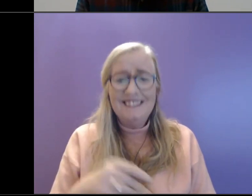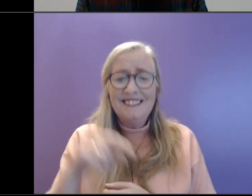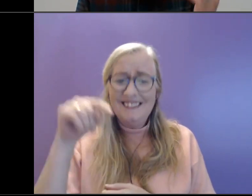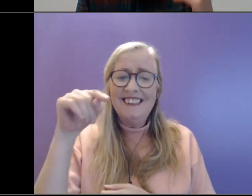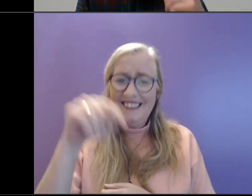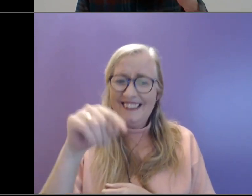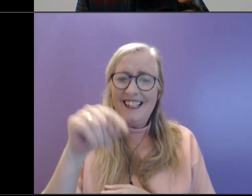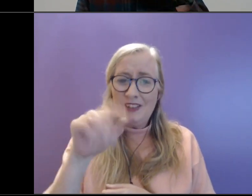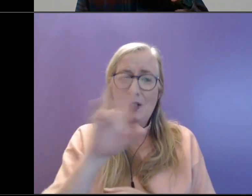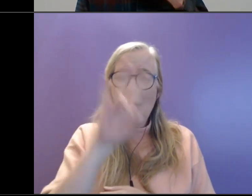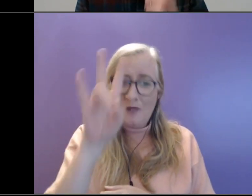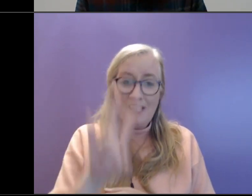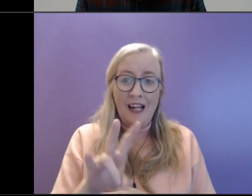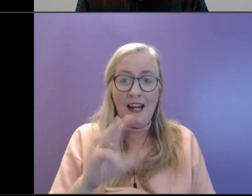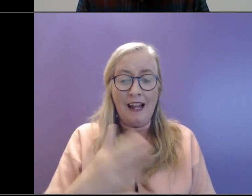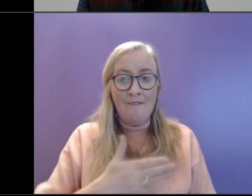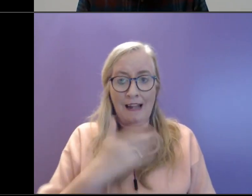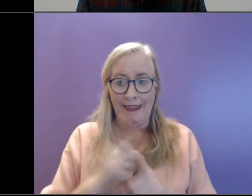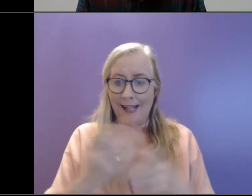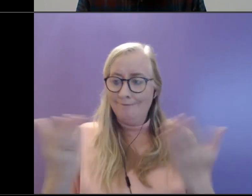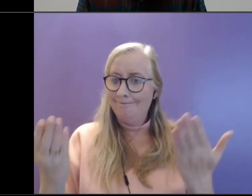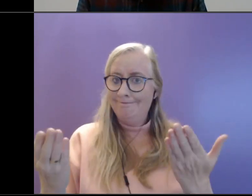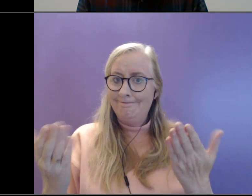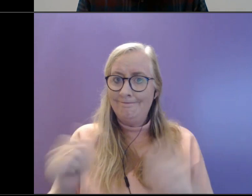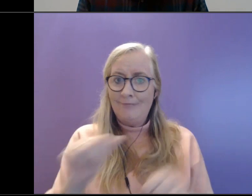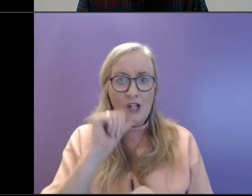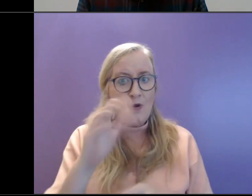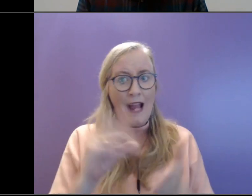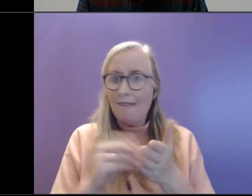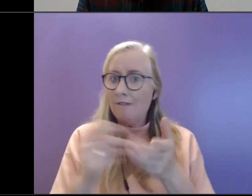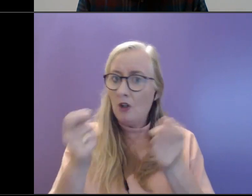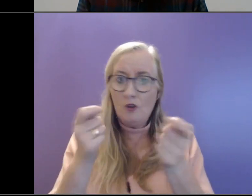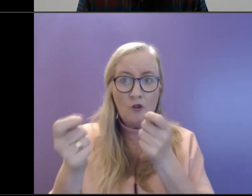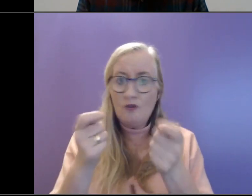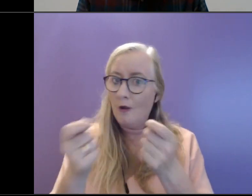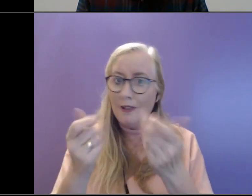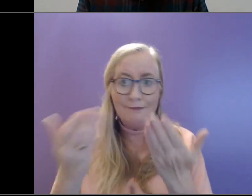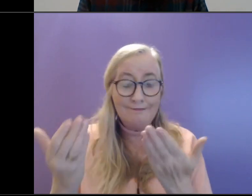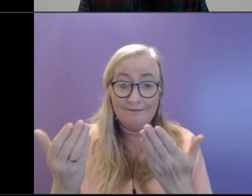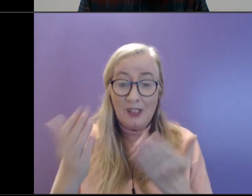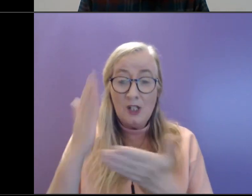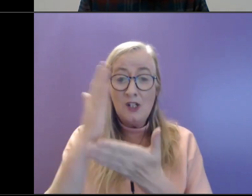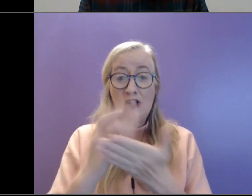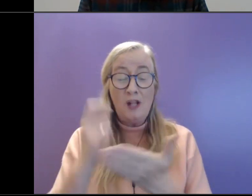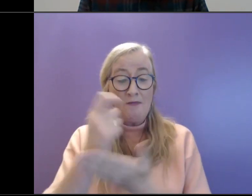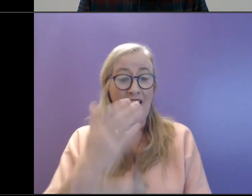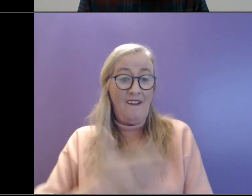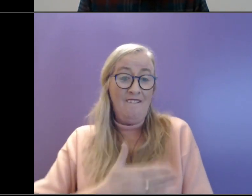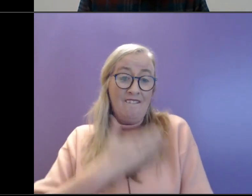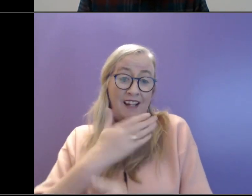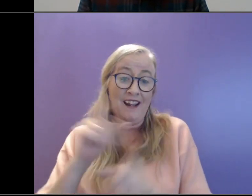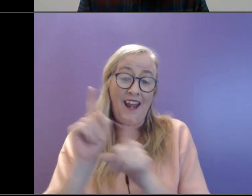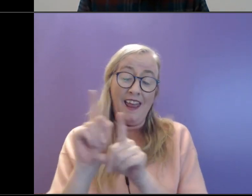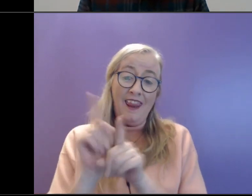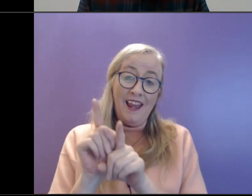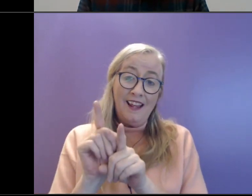sometimes the maybe the sense of control and sometimes we might feel that we really want to